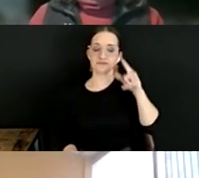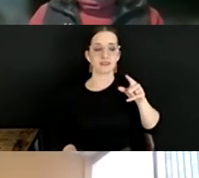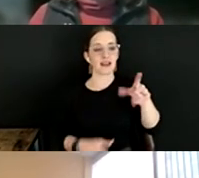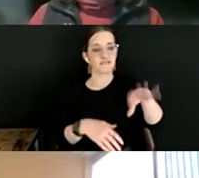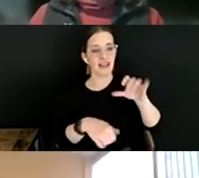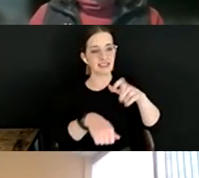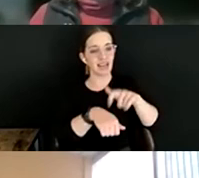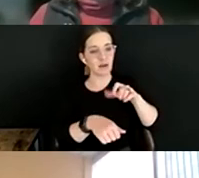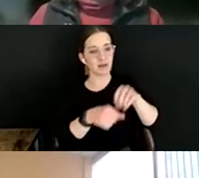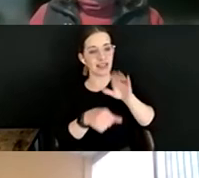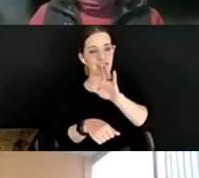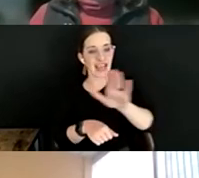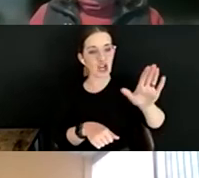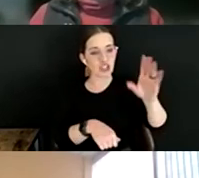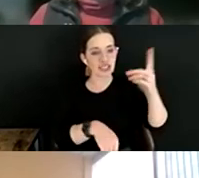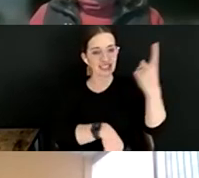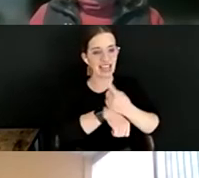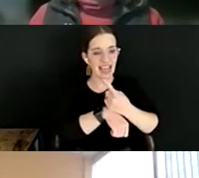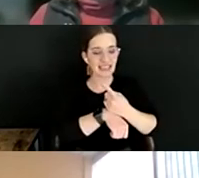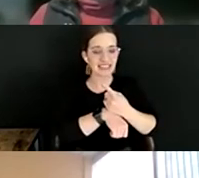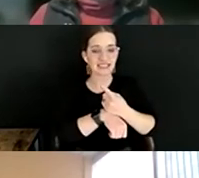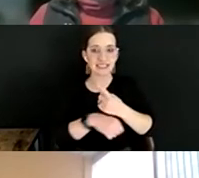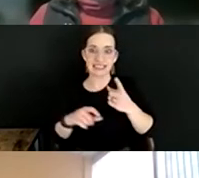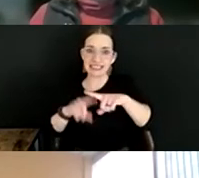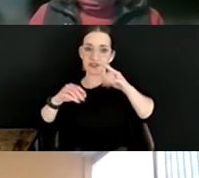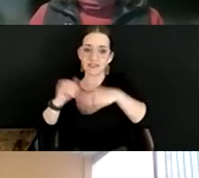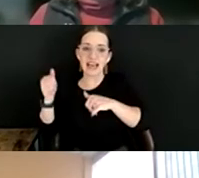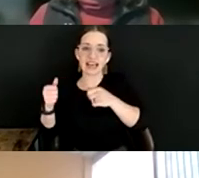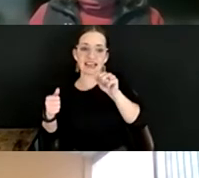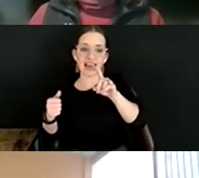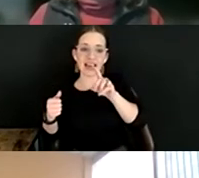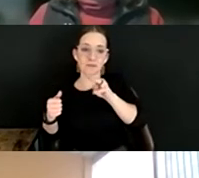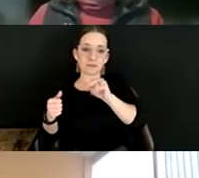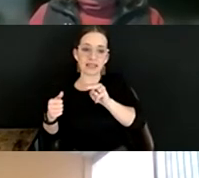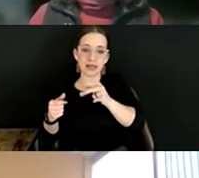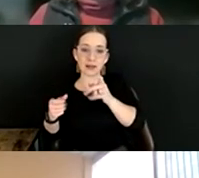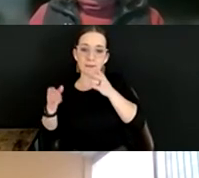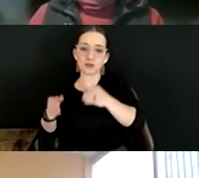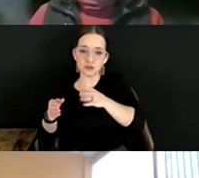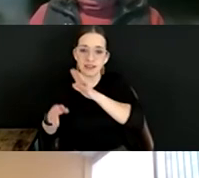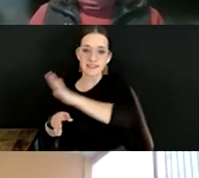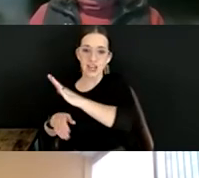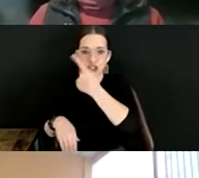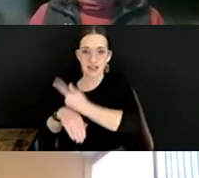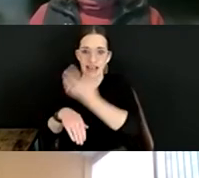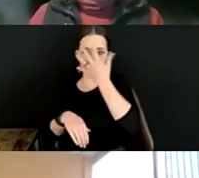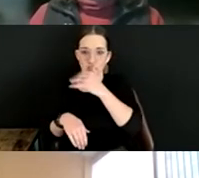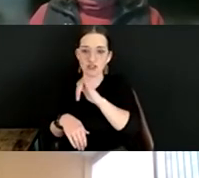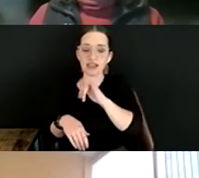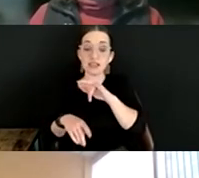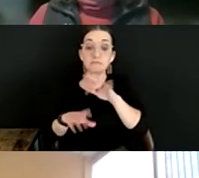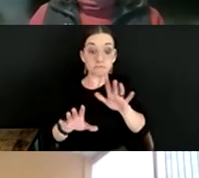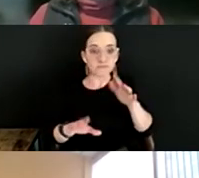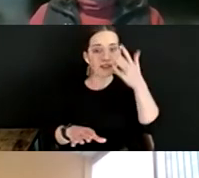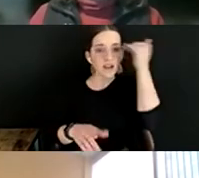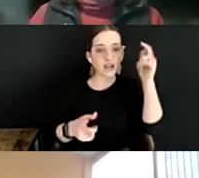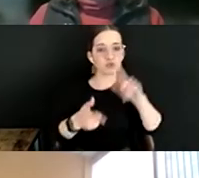different than an administrator's day to engage in these conversations. But I think that's a good example. I also forgot to mention that, of course, you know,